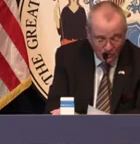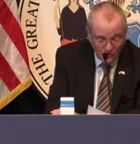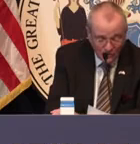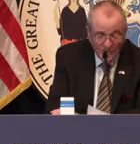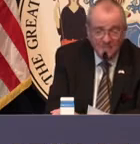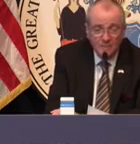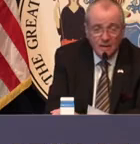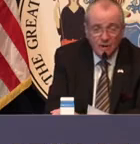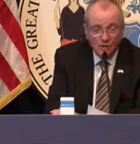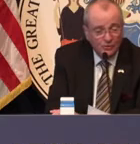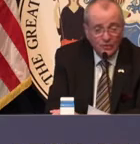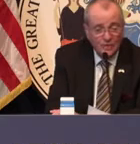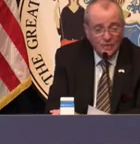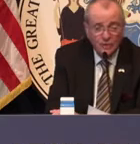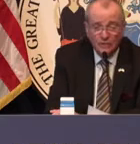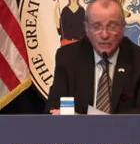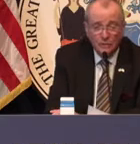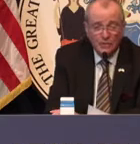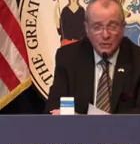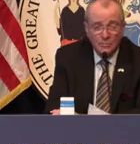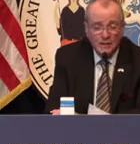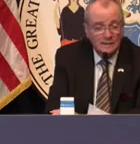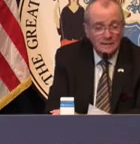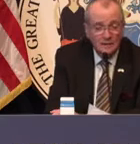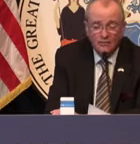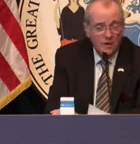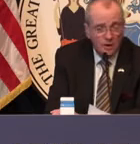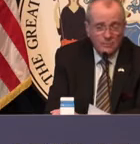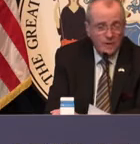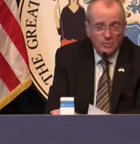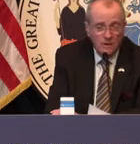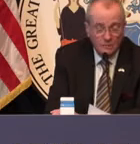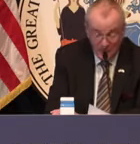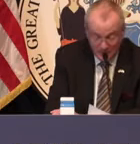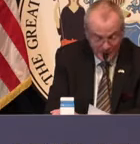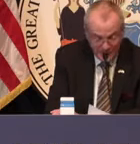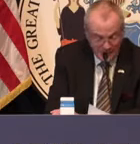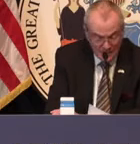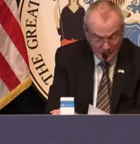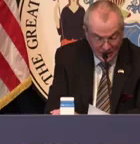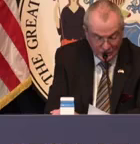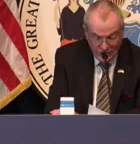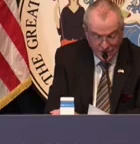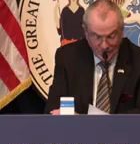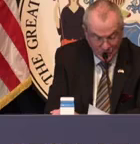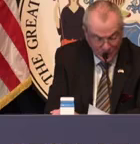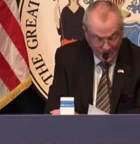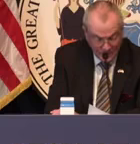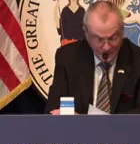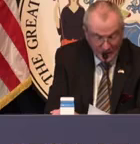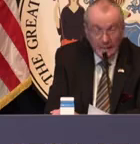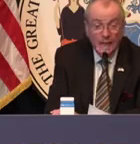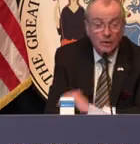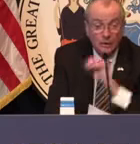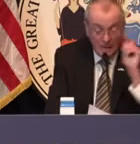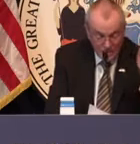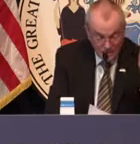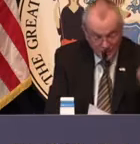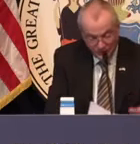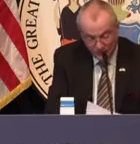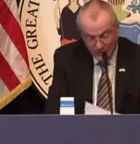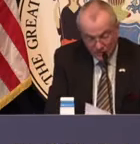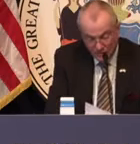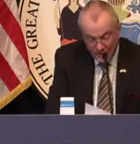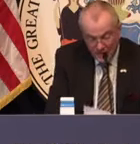souls also decreasing from our peak, rather, but bless each and every one of them. In our